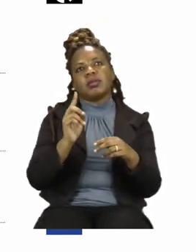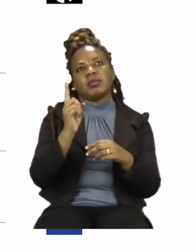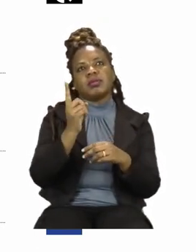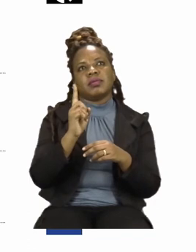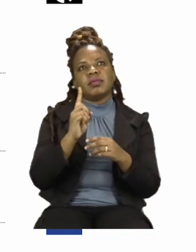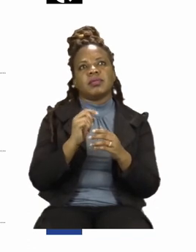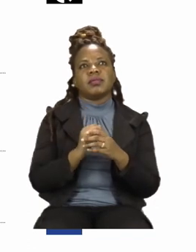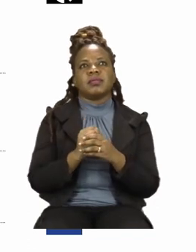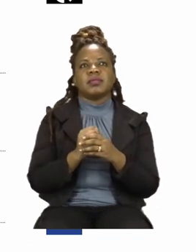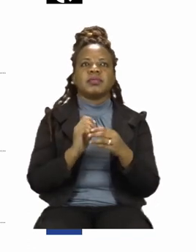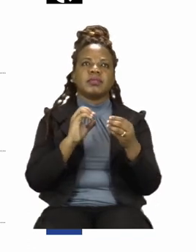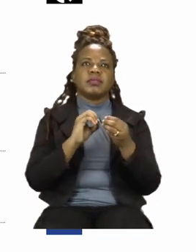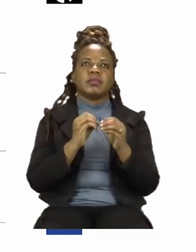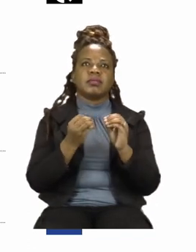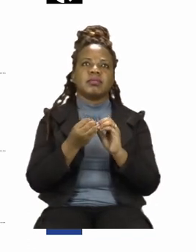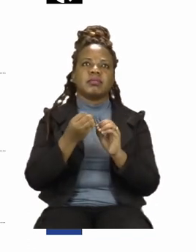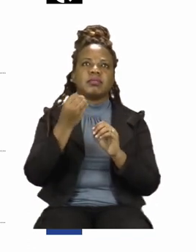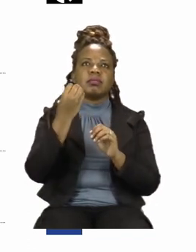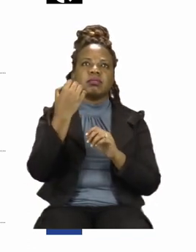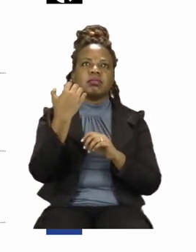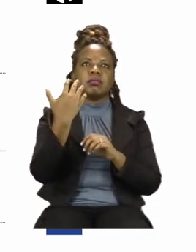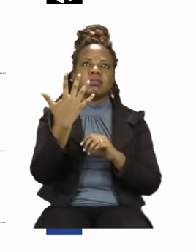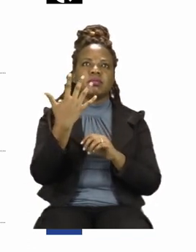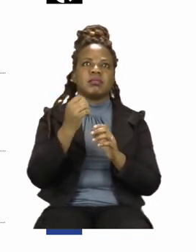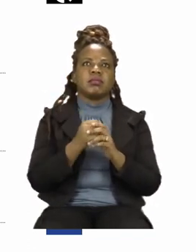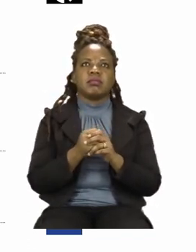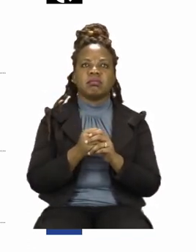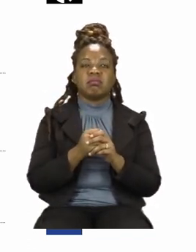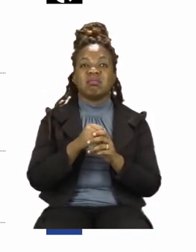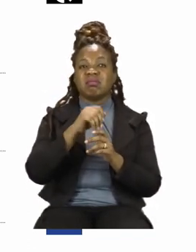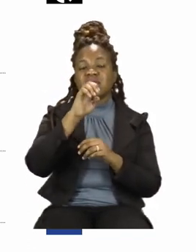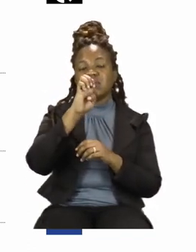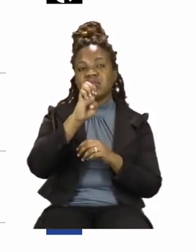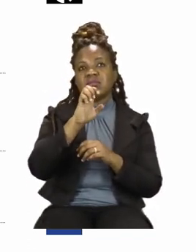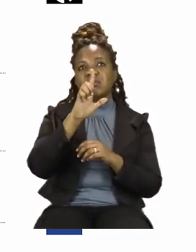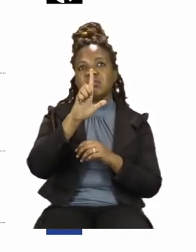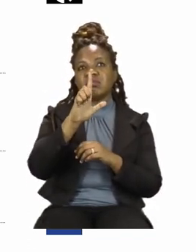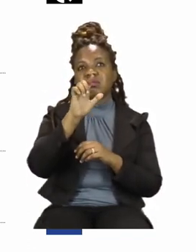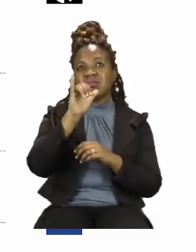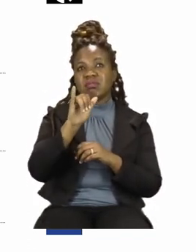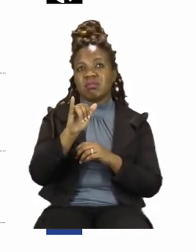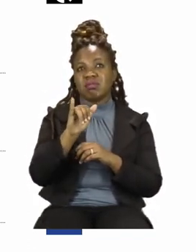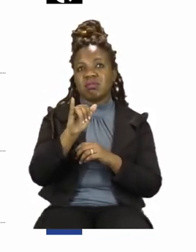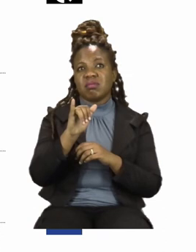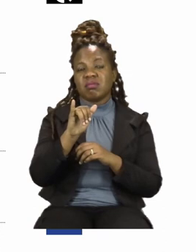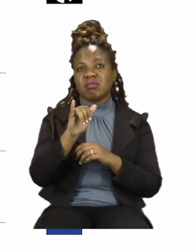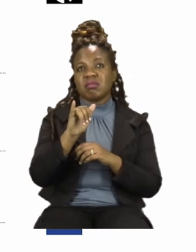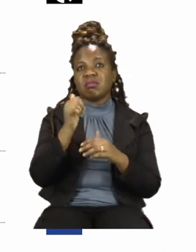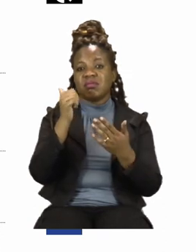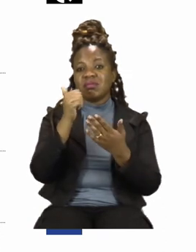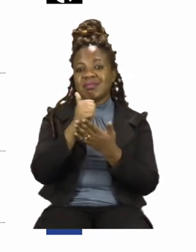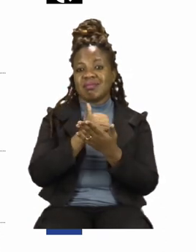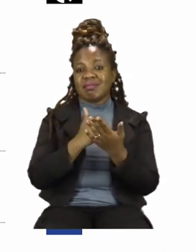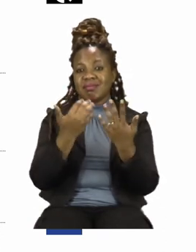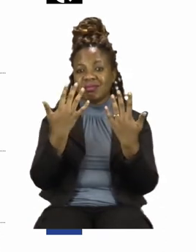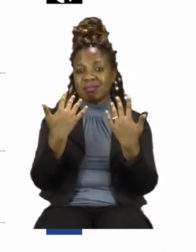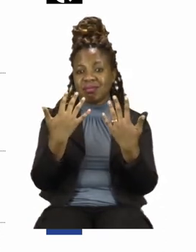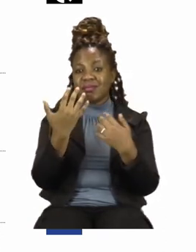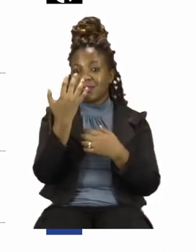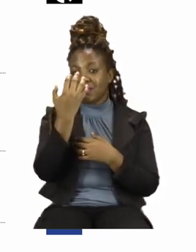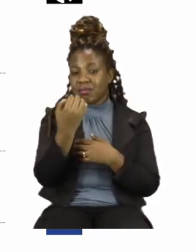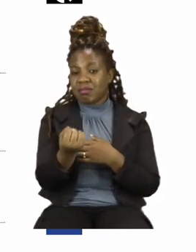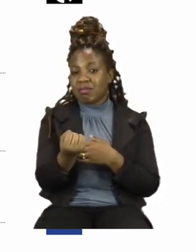Number five says, does Ellie have clean hands? Number Ellie